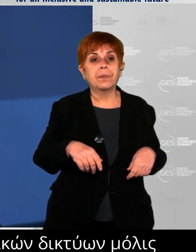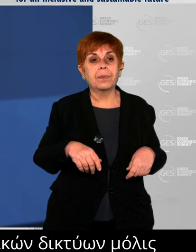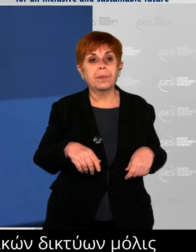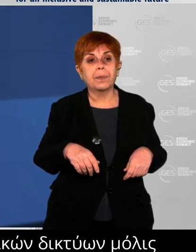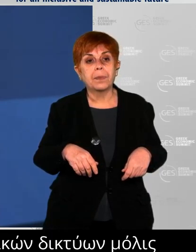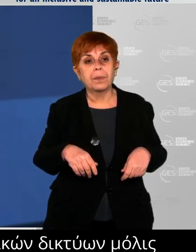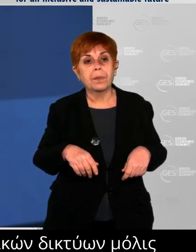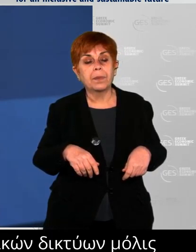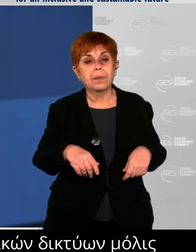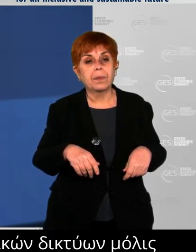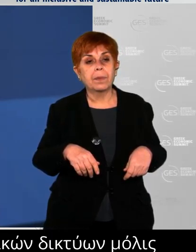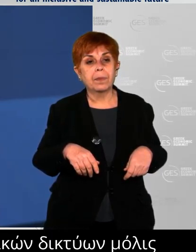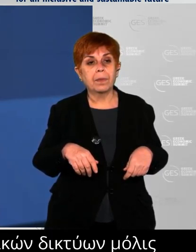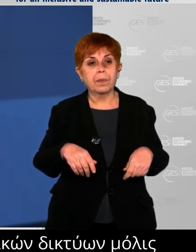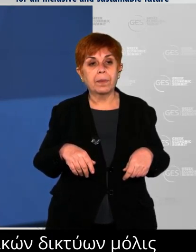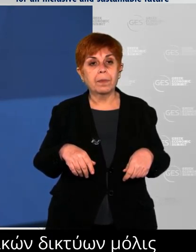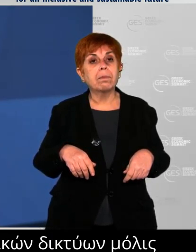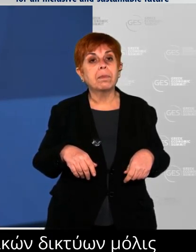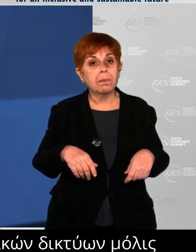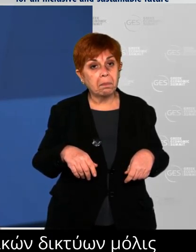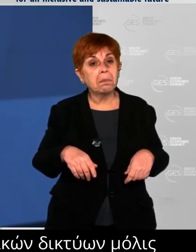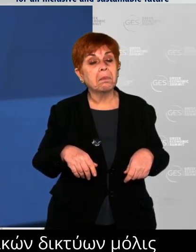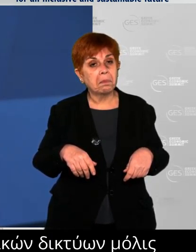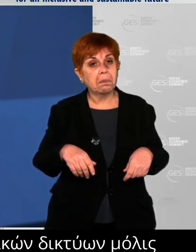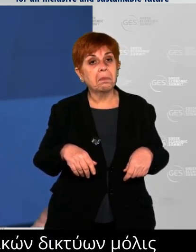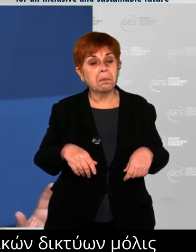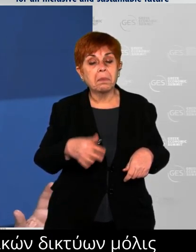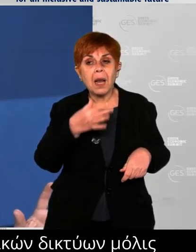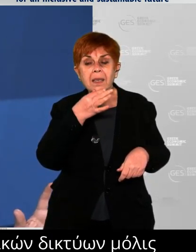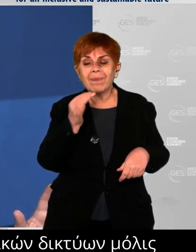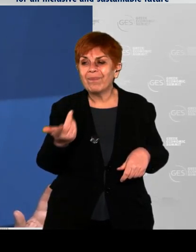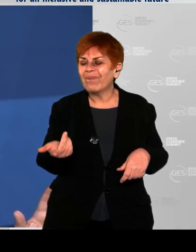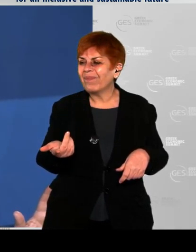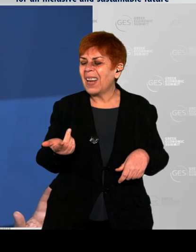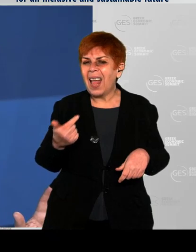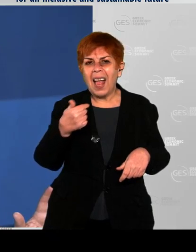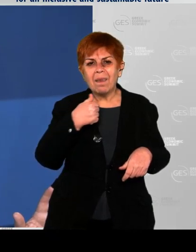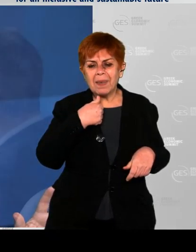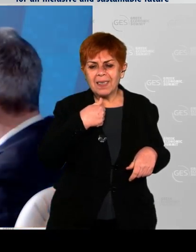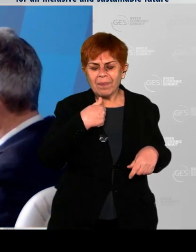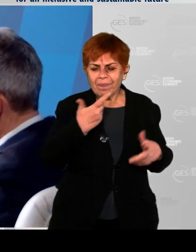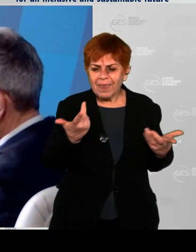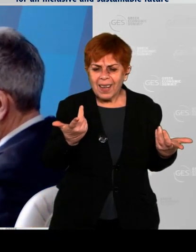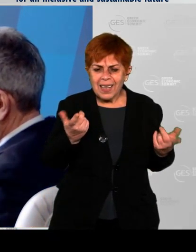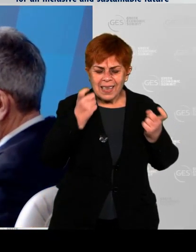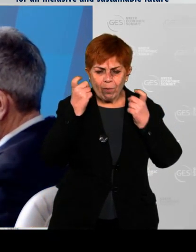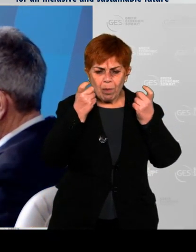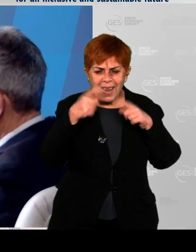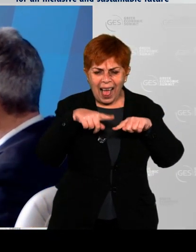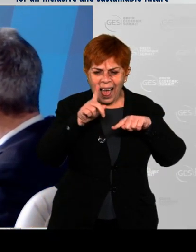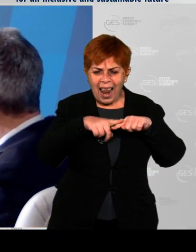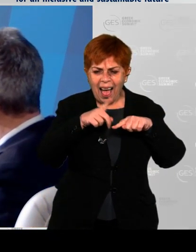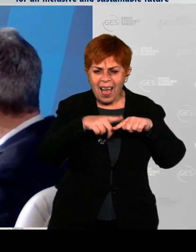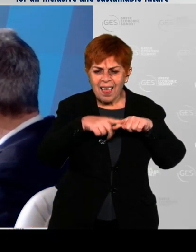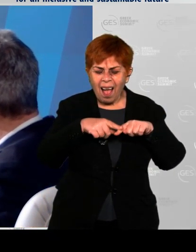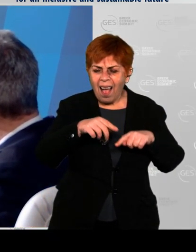remarks, I'm very excited about the tourism sector. Greece clearly exceeded expectations this year, and I give